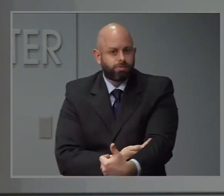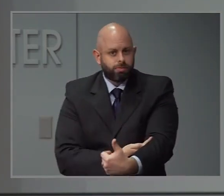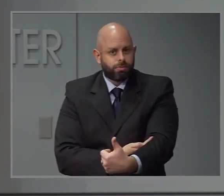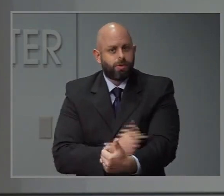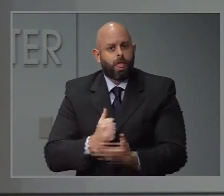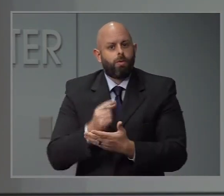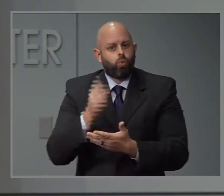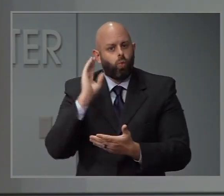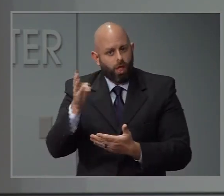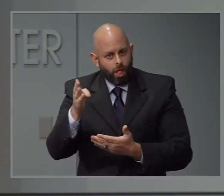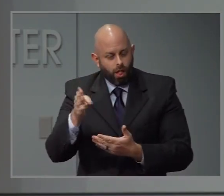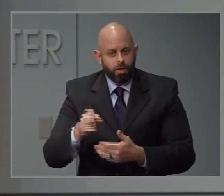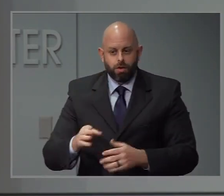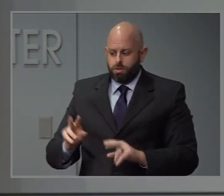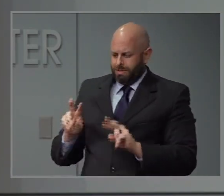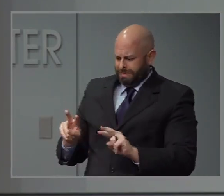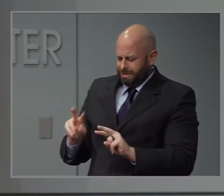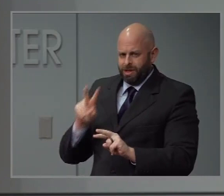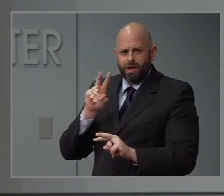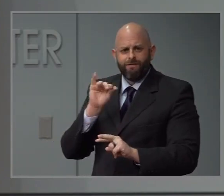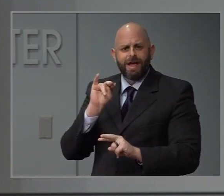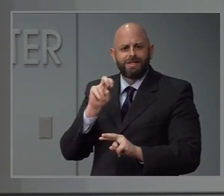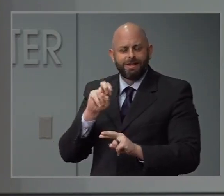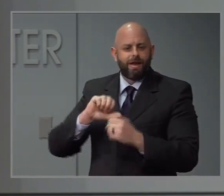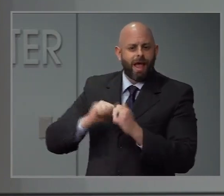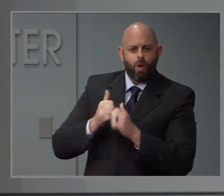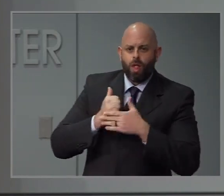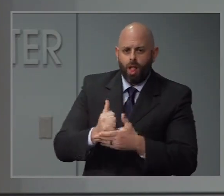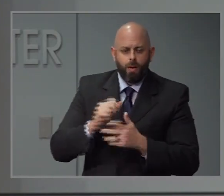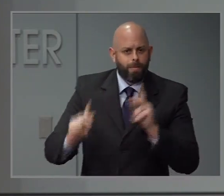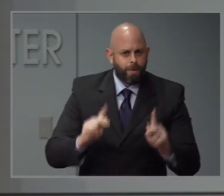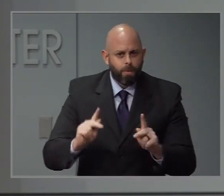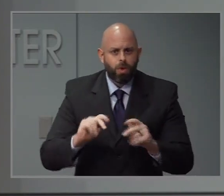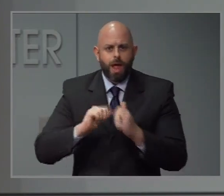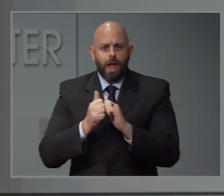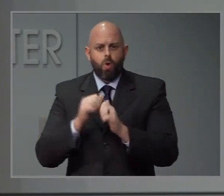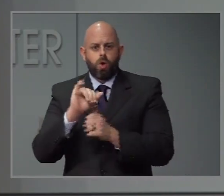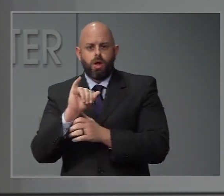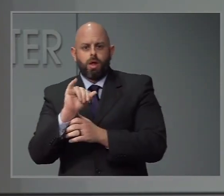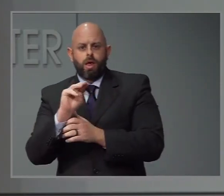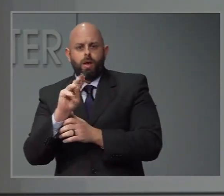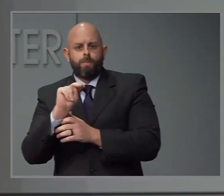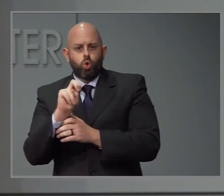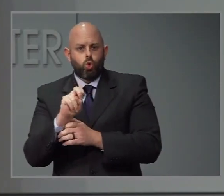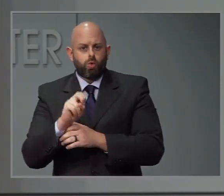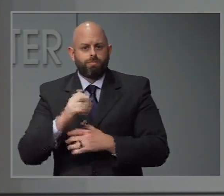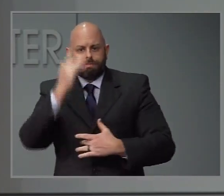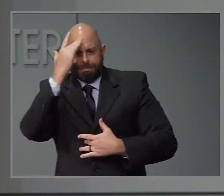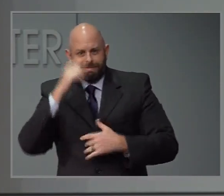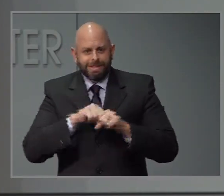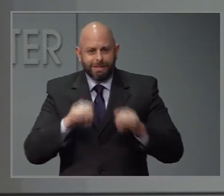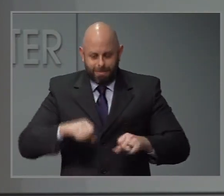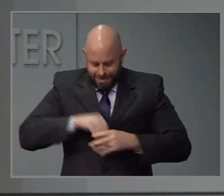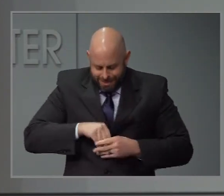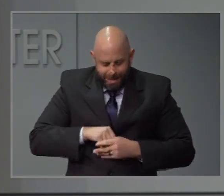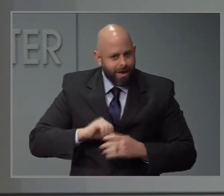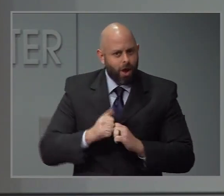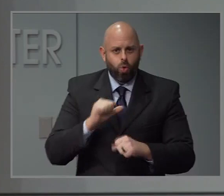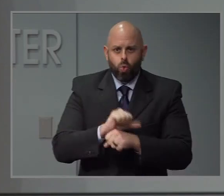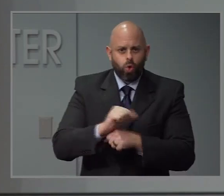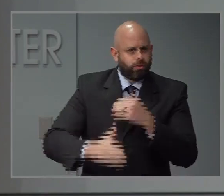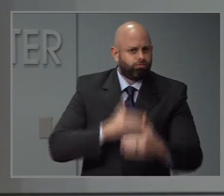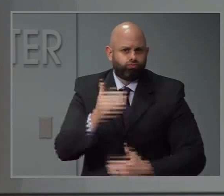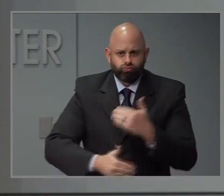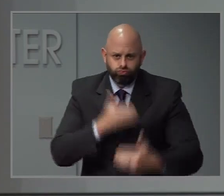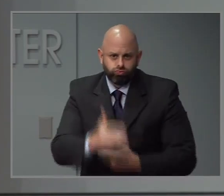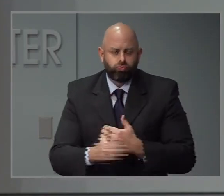want to be watching how does it react in humans and how does their immune system work. So there's still a lot of work to be done. I think the